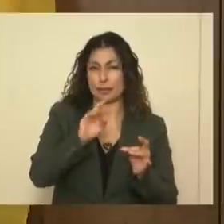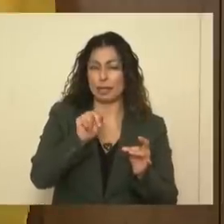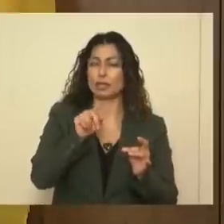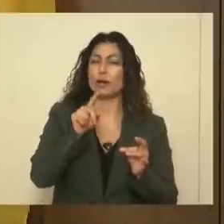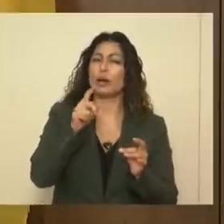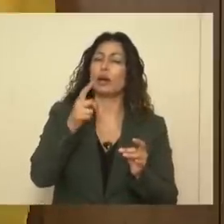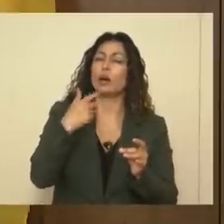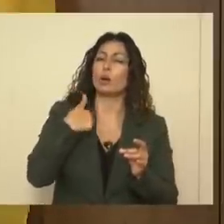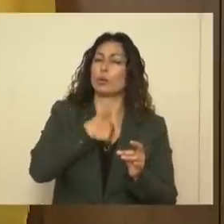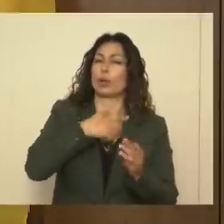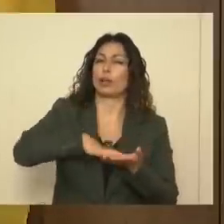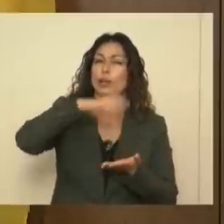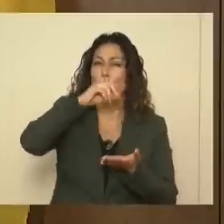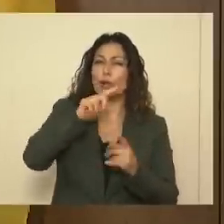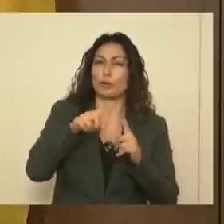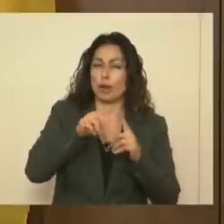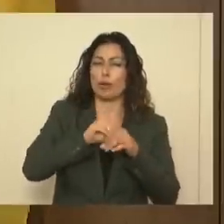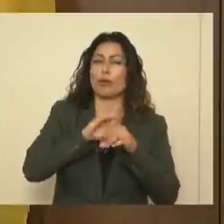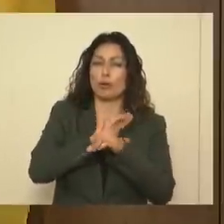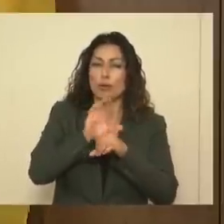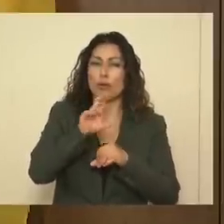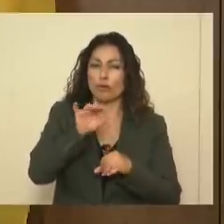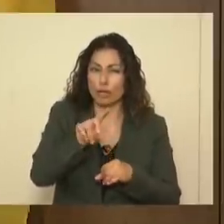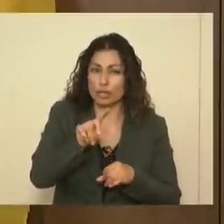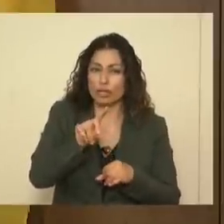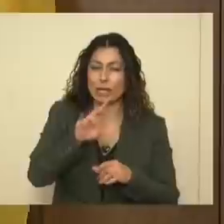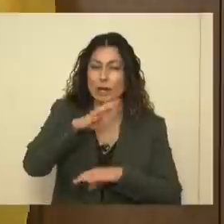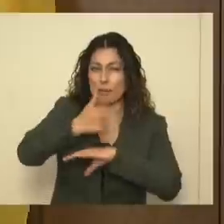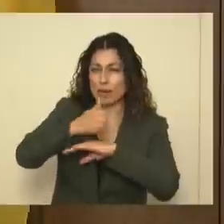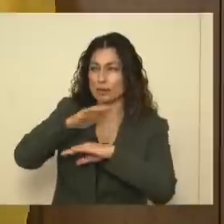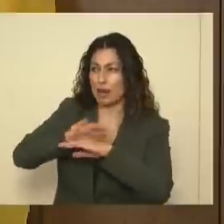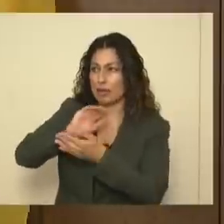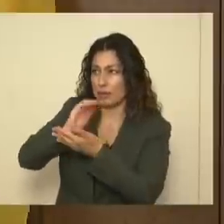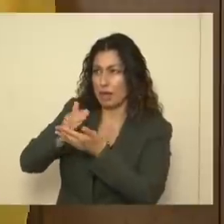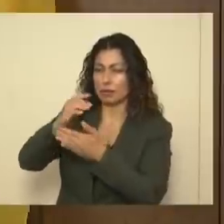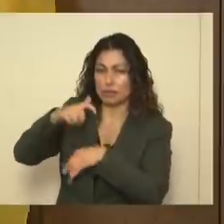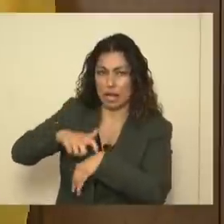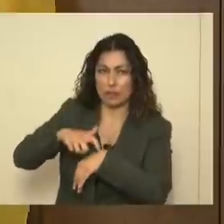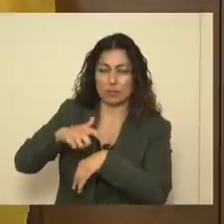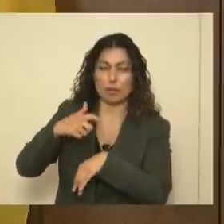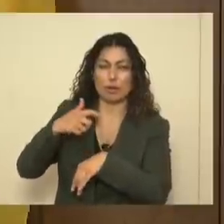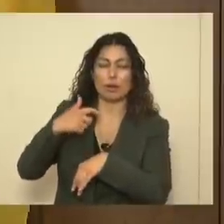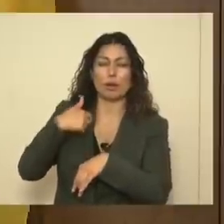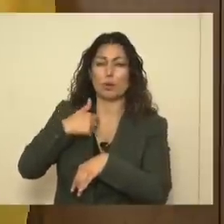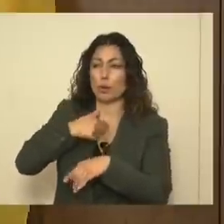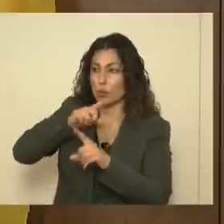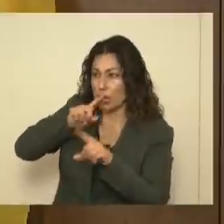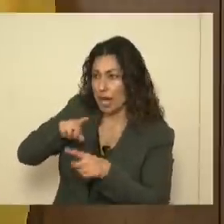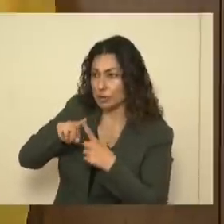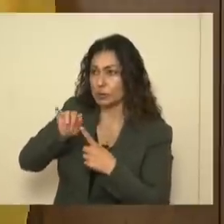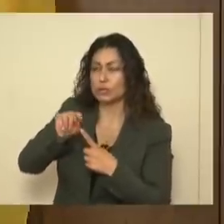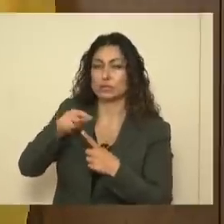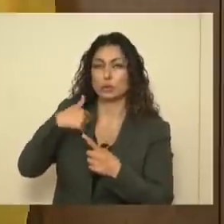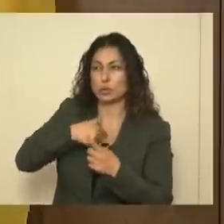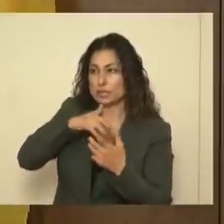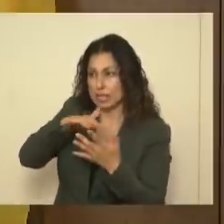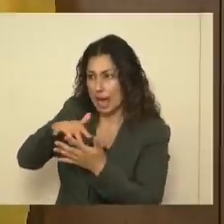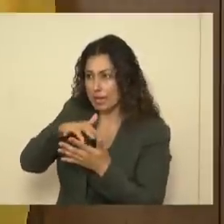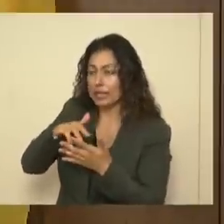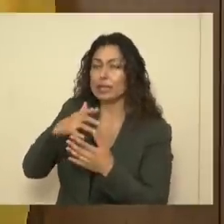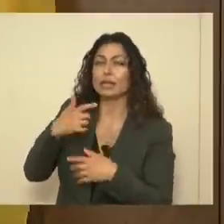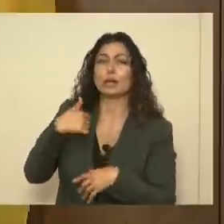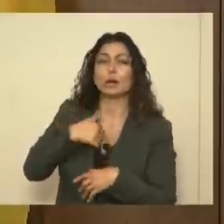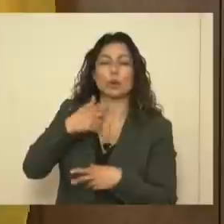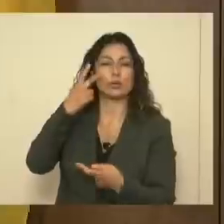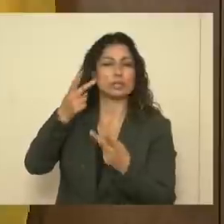about COVID. It's based on the amount of time, right? We react to it. We study it. You've seen